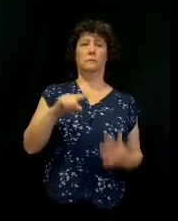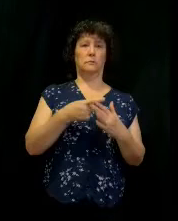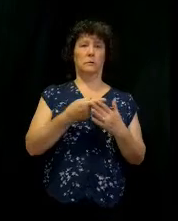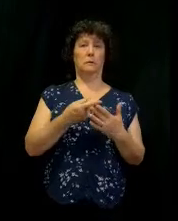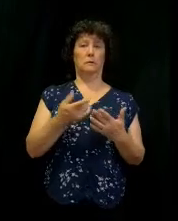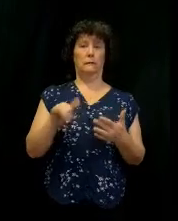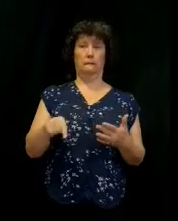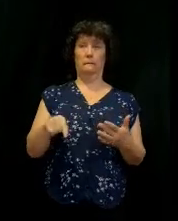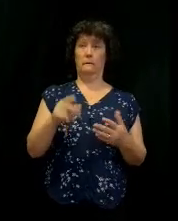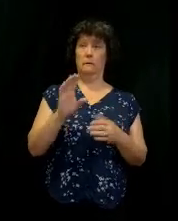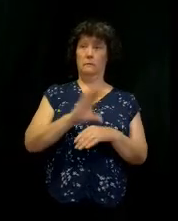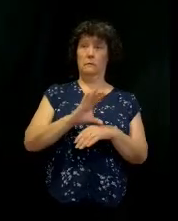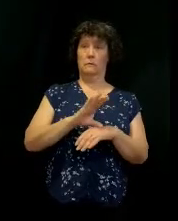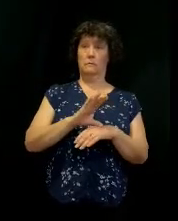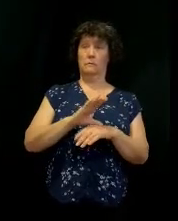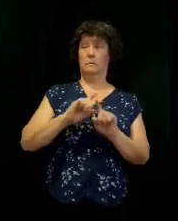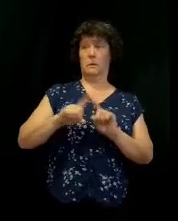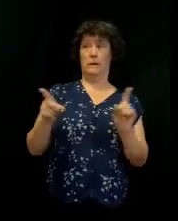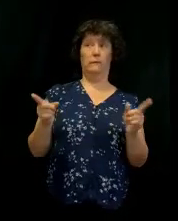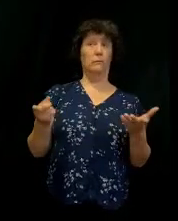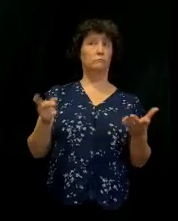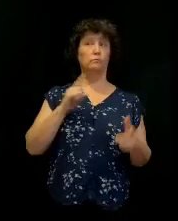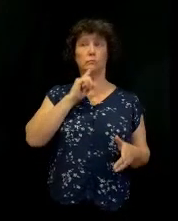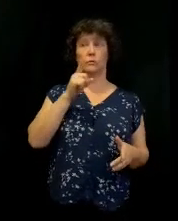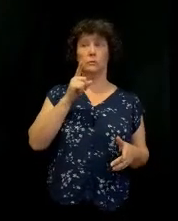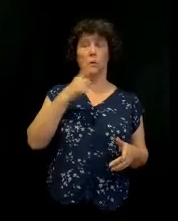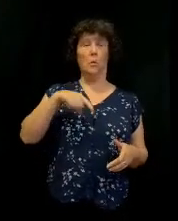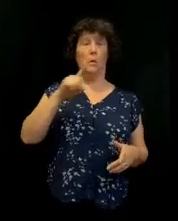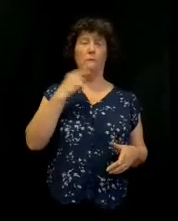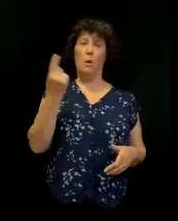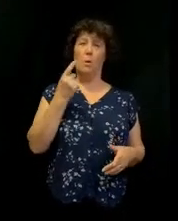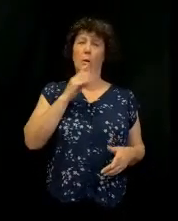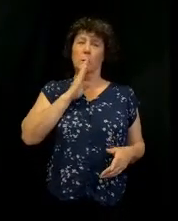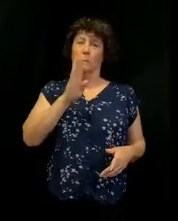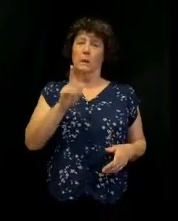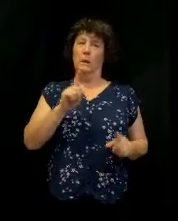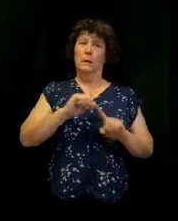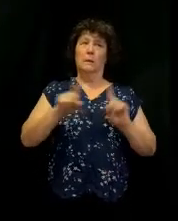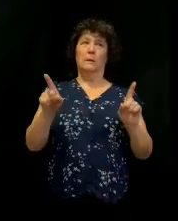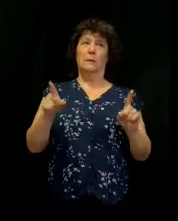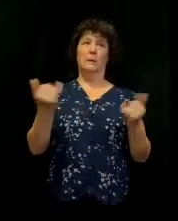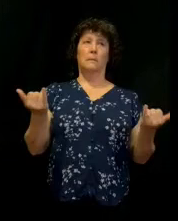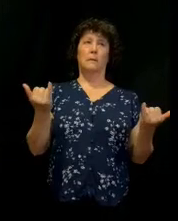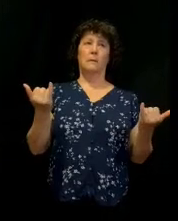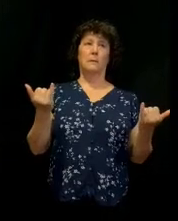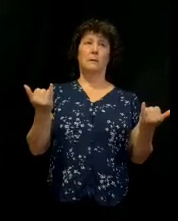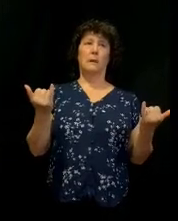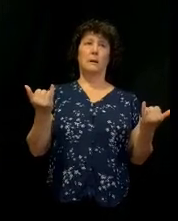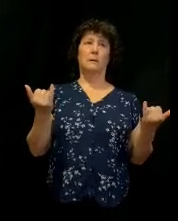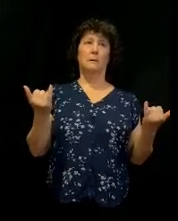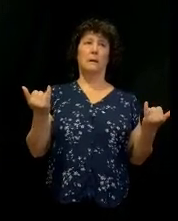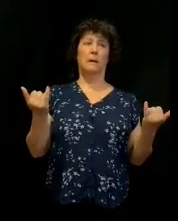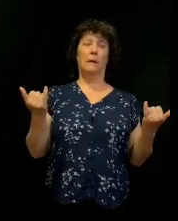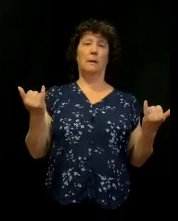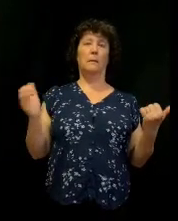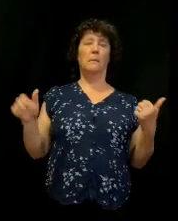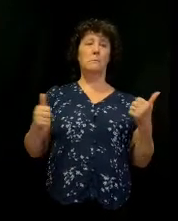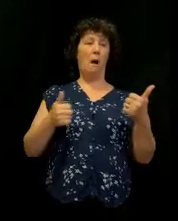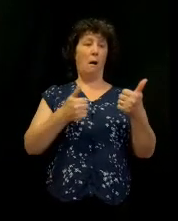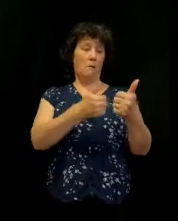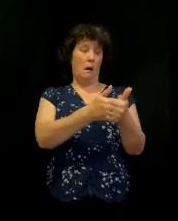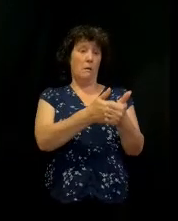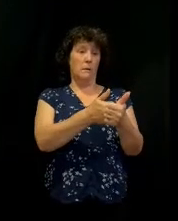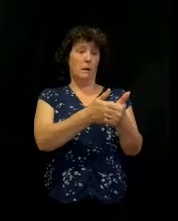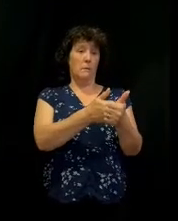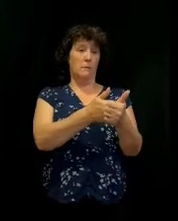it was different. We've always been different. Now, today, everybody caught up to what we've been doing